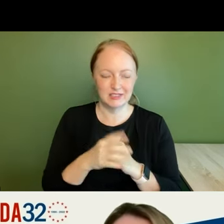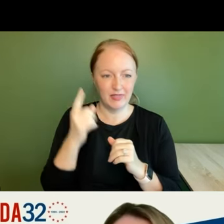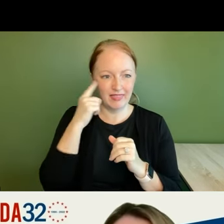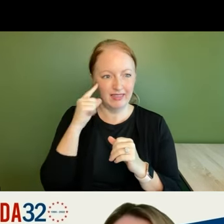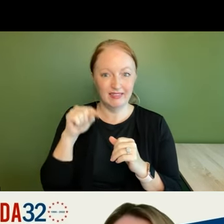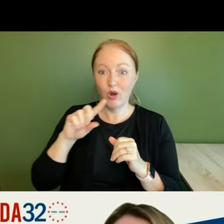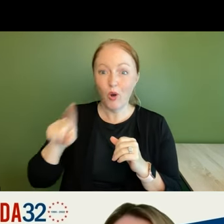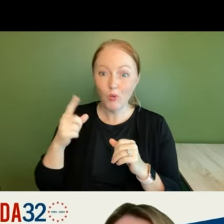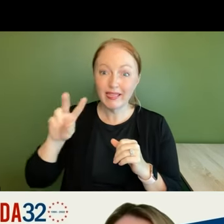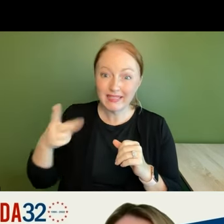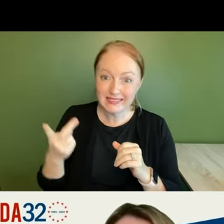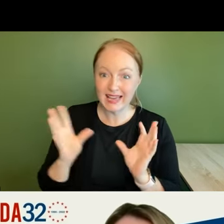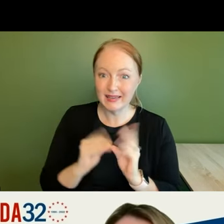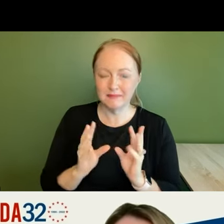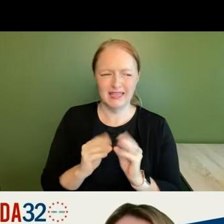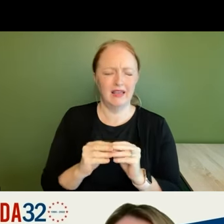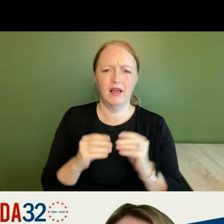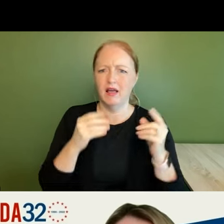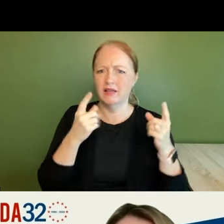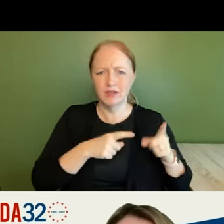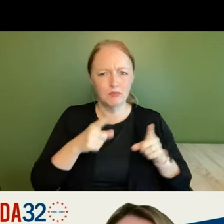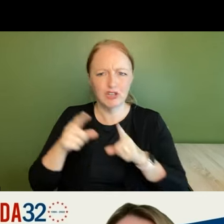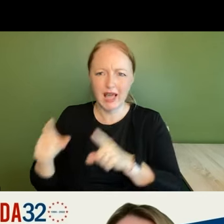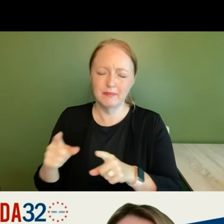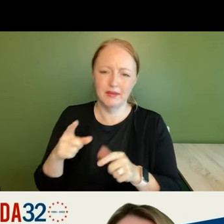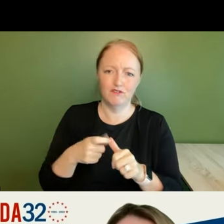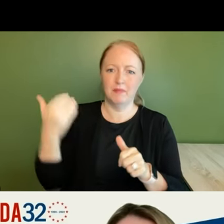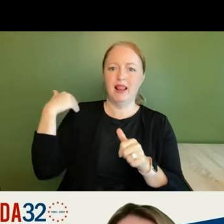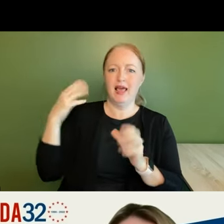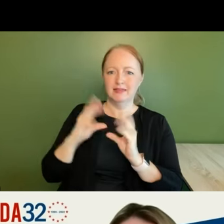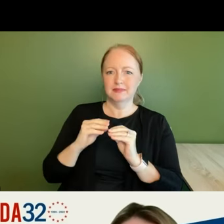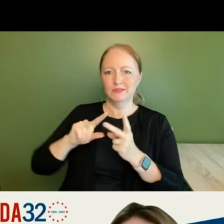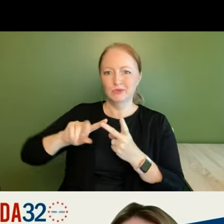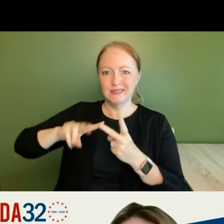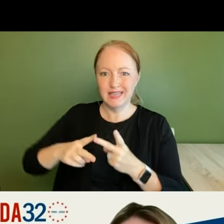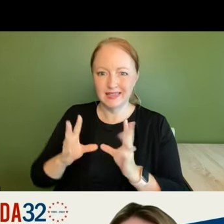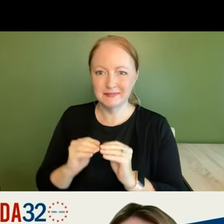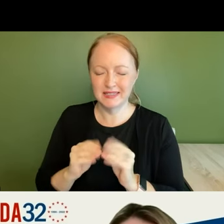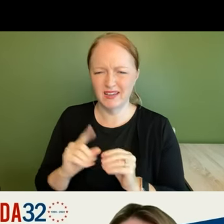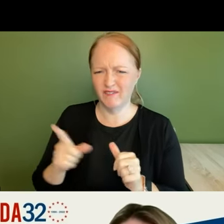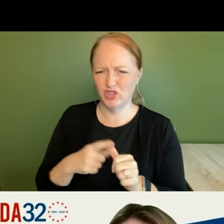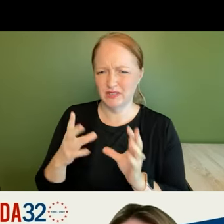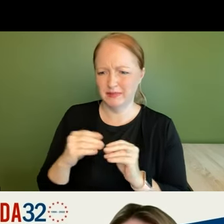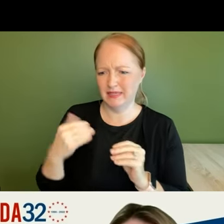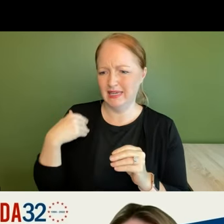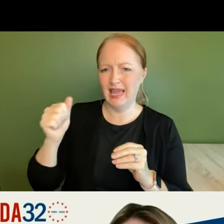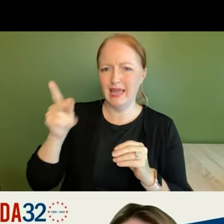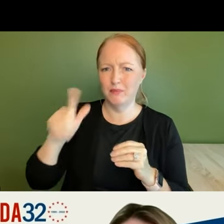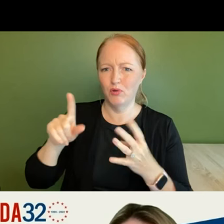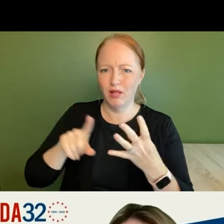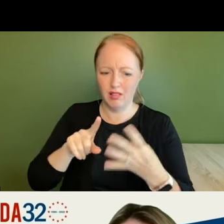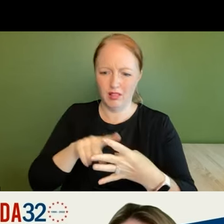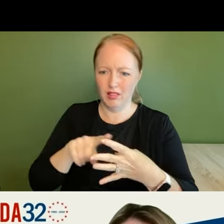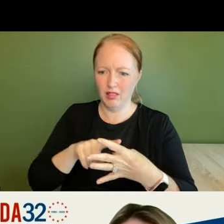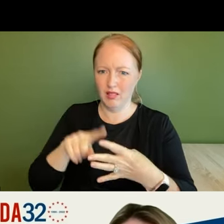this is only our second meeting because so much has happened between um our first meeting which was in early april and